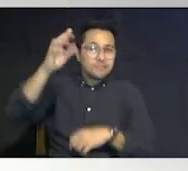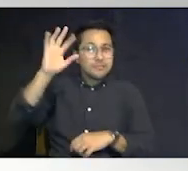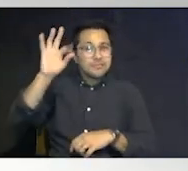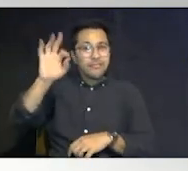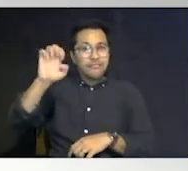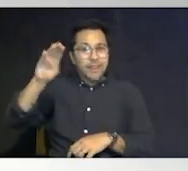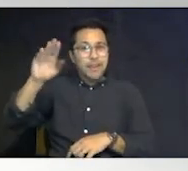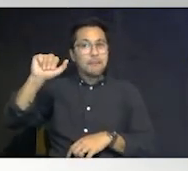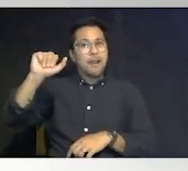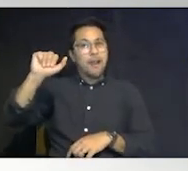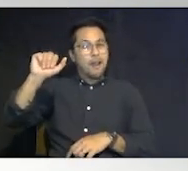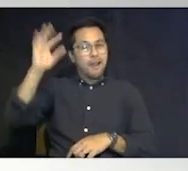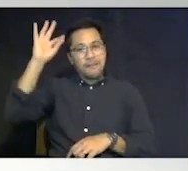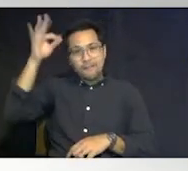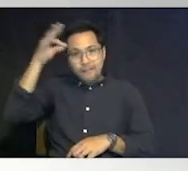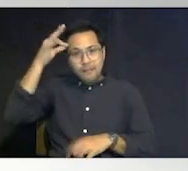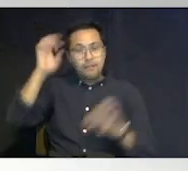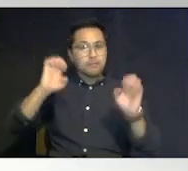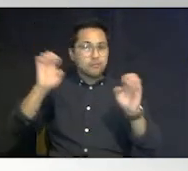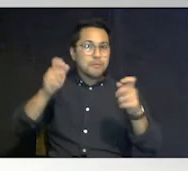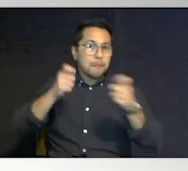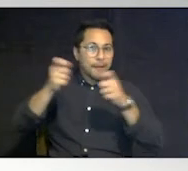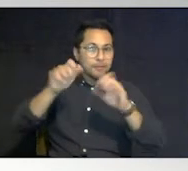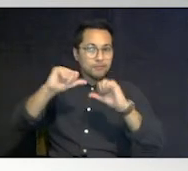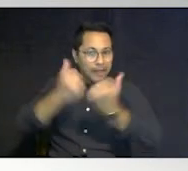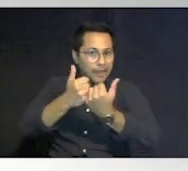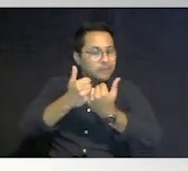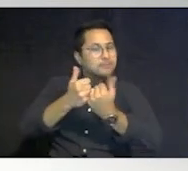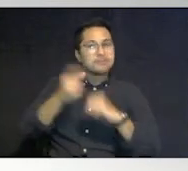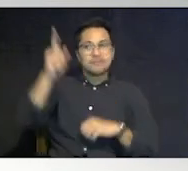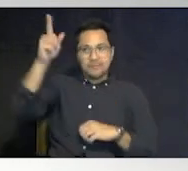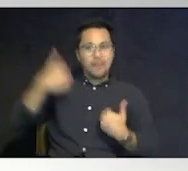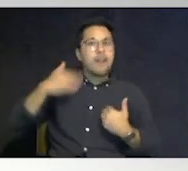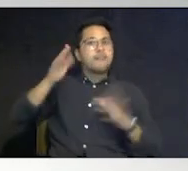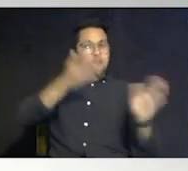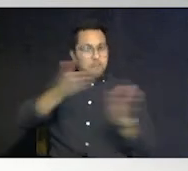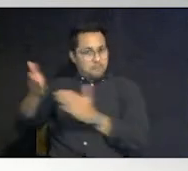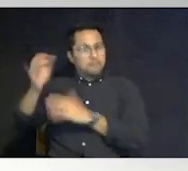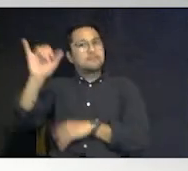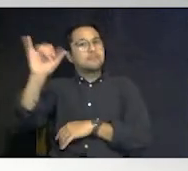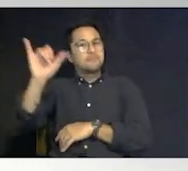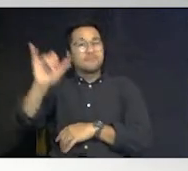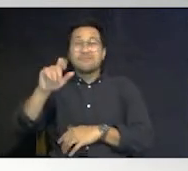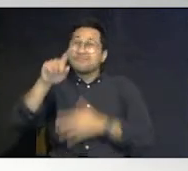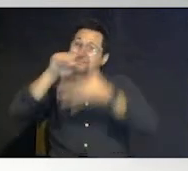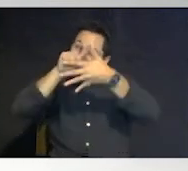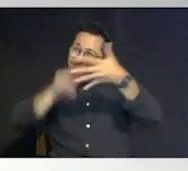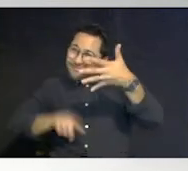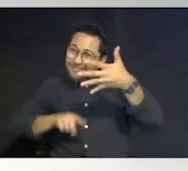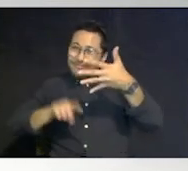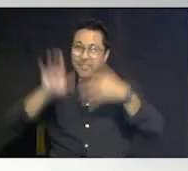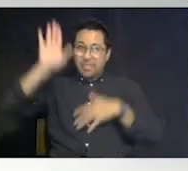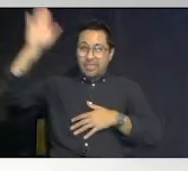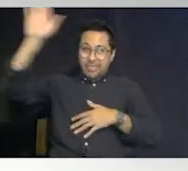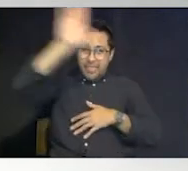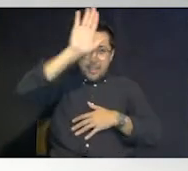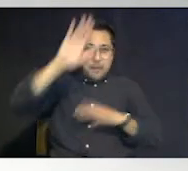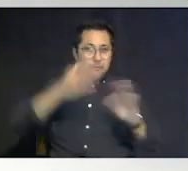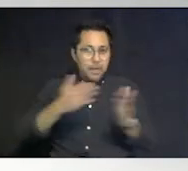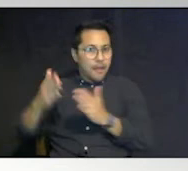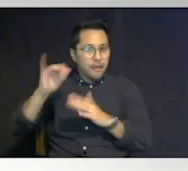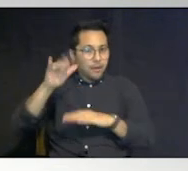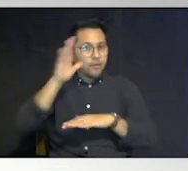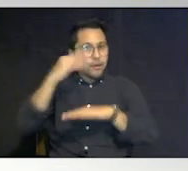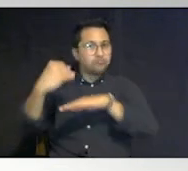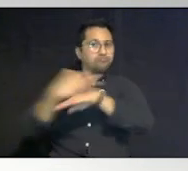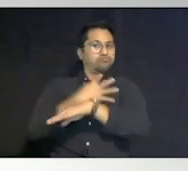federal emergency management agency they do as well and all of those plans affect us you know